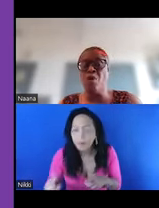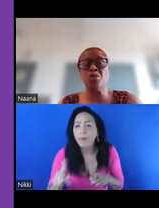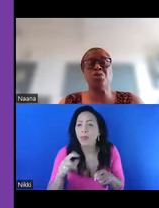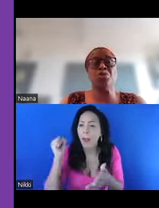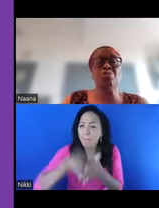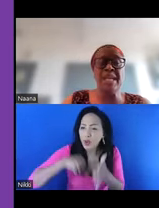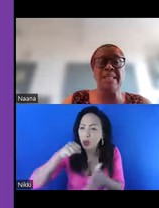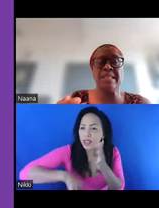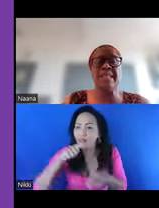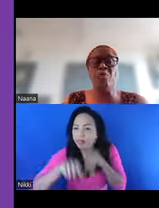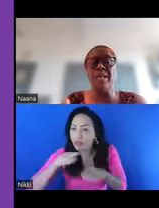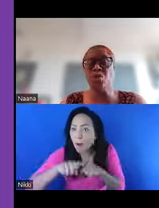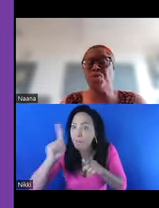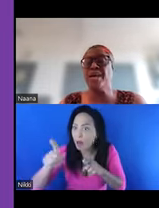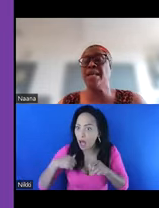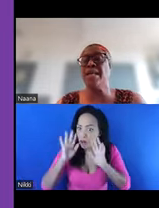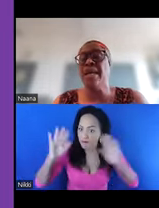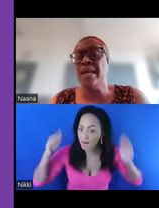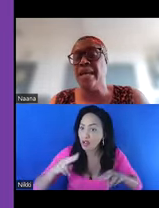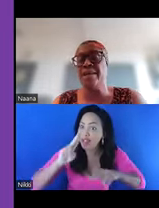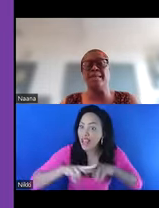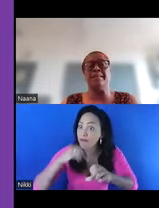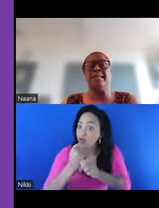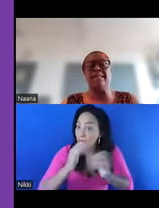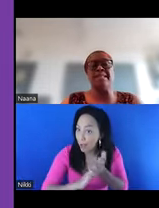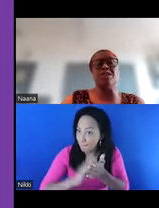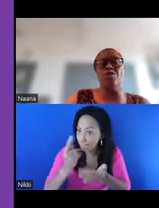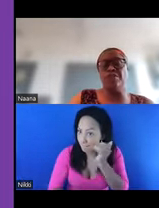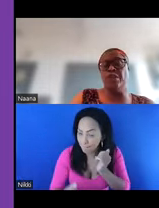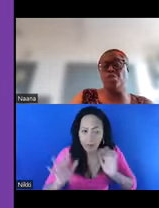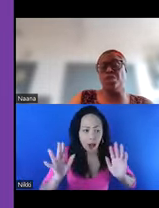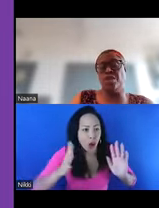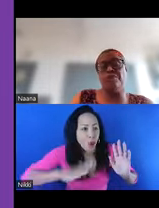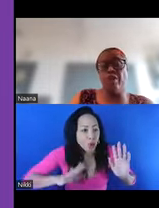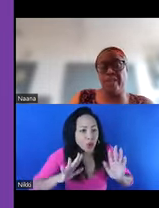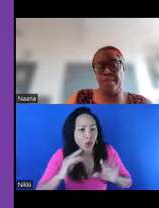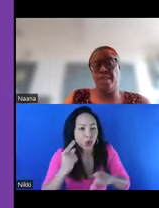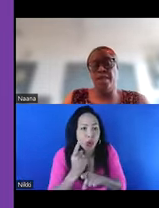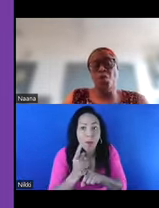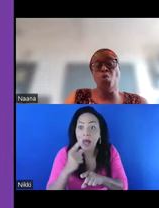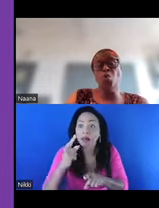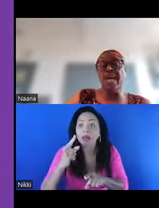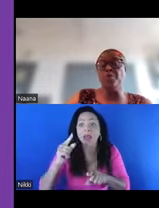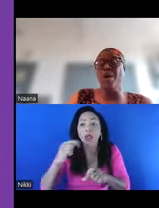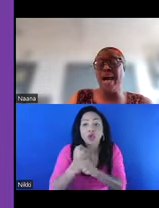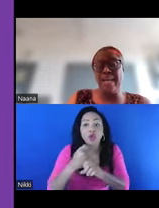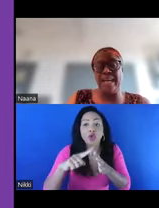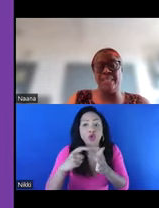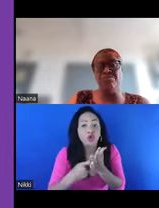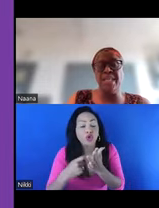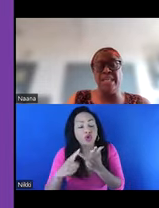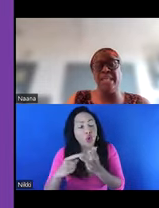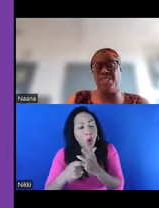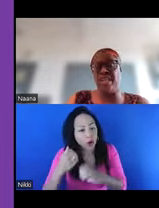I want to really say that we need to thank the legacy of George Floyd, who has helped to